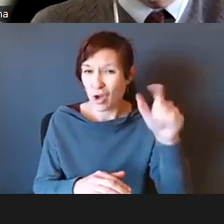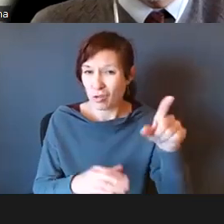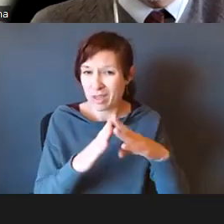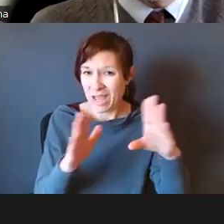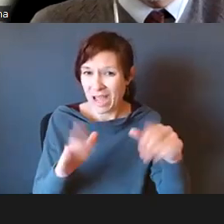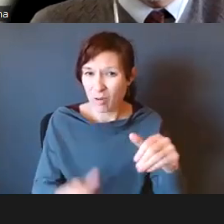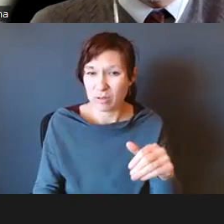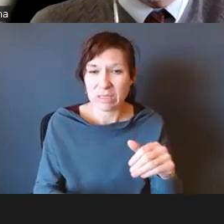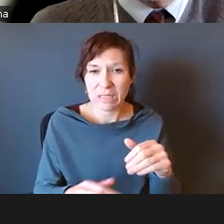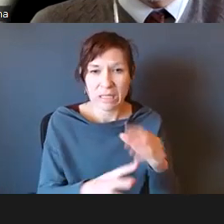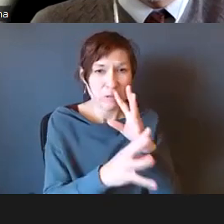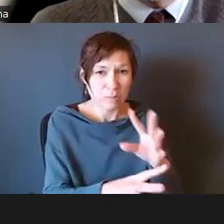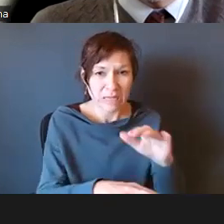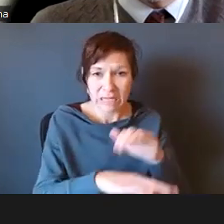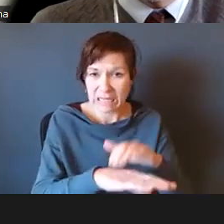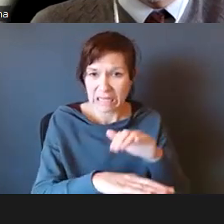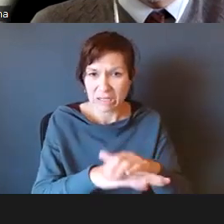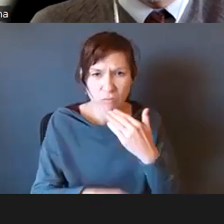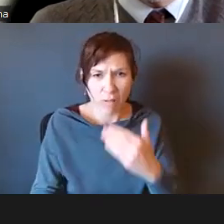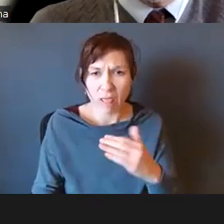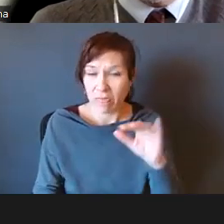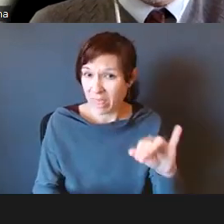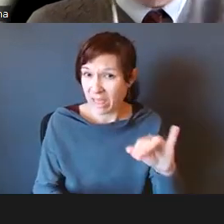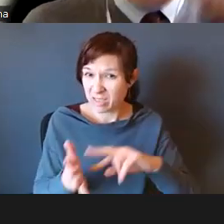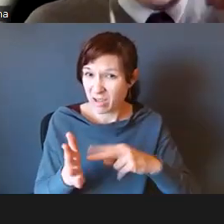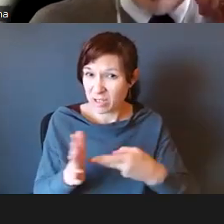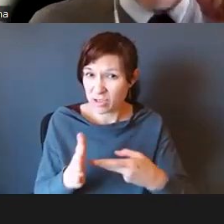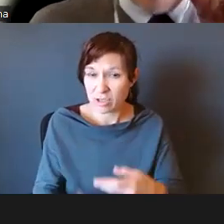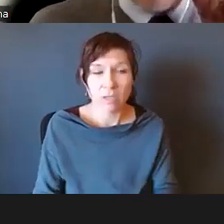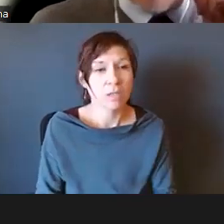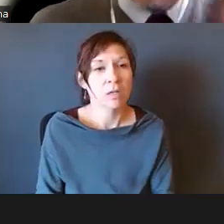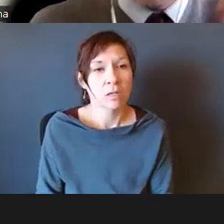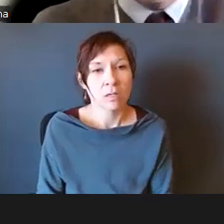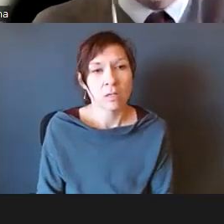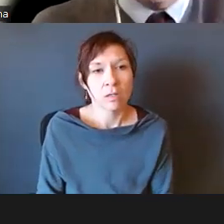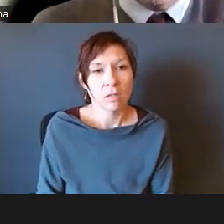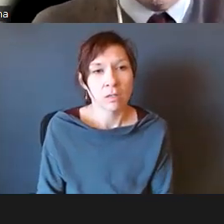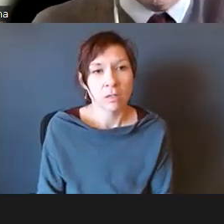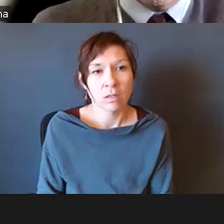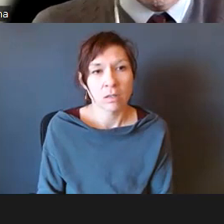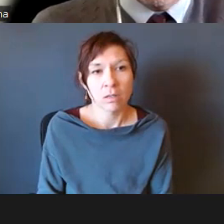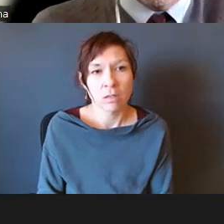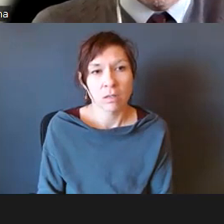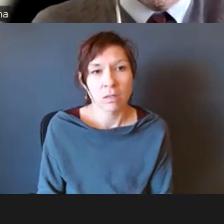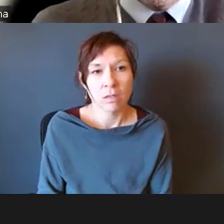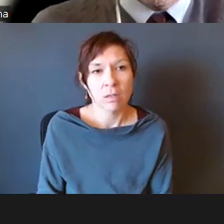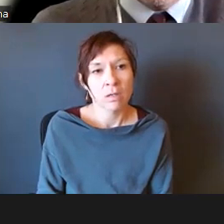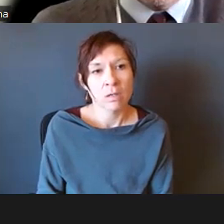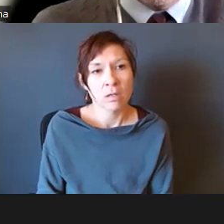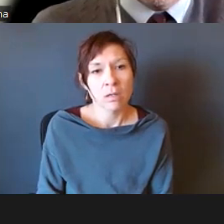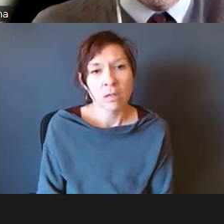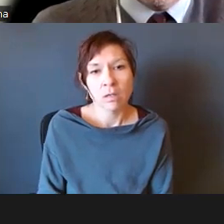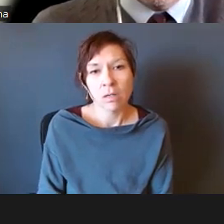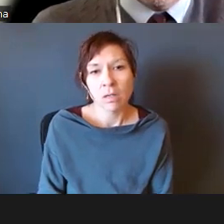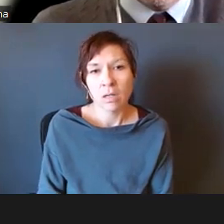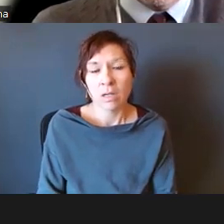speaks English very well. Right. if there was a household where there was an LEP elder,